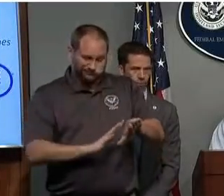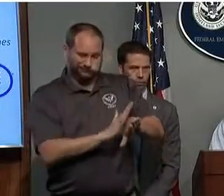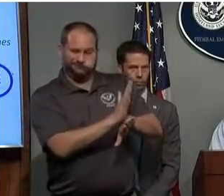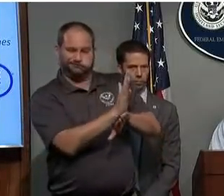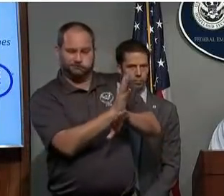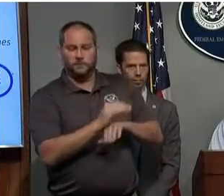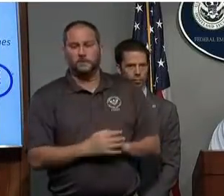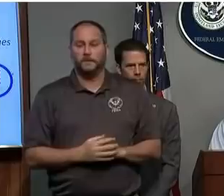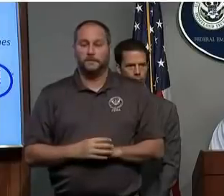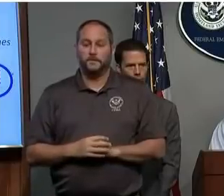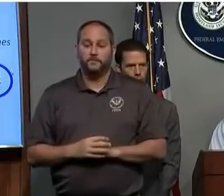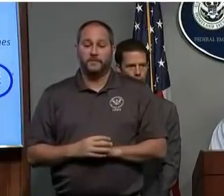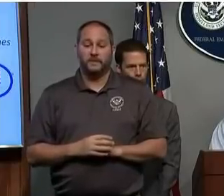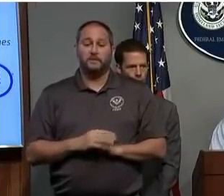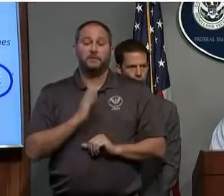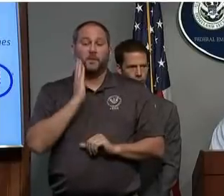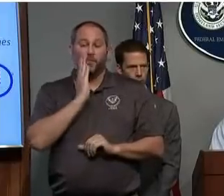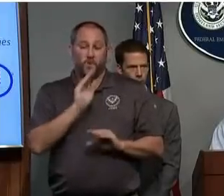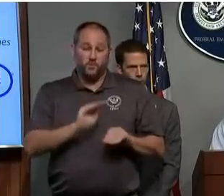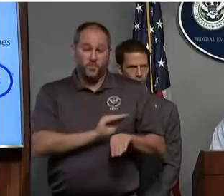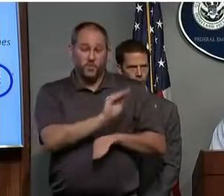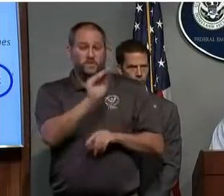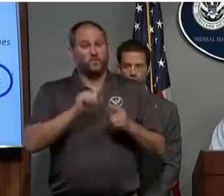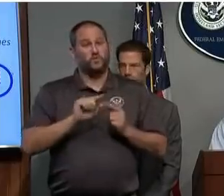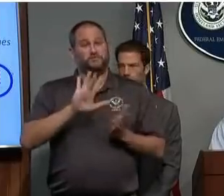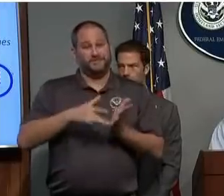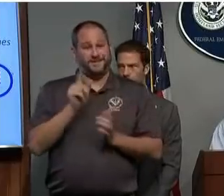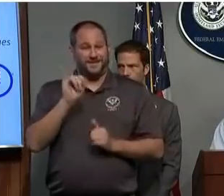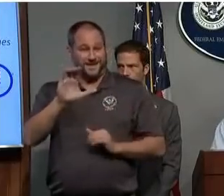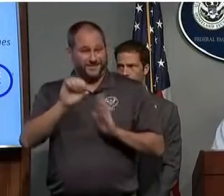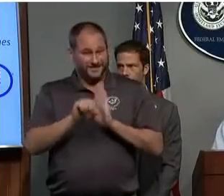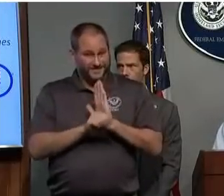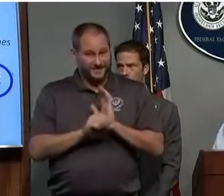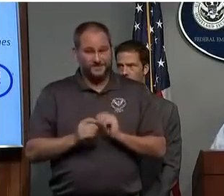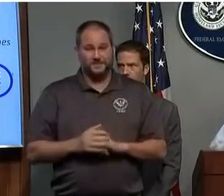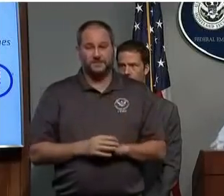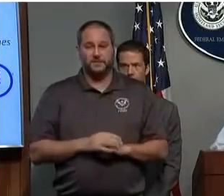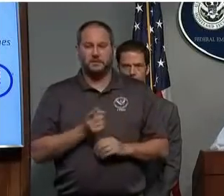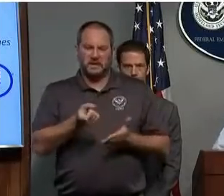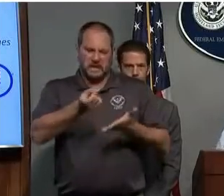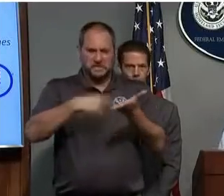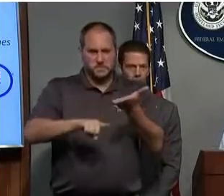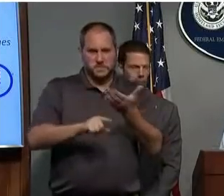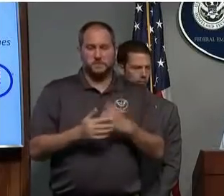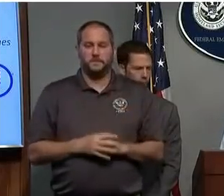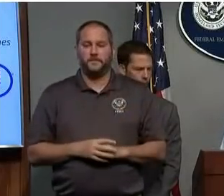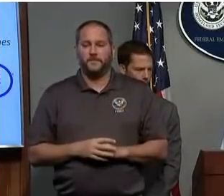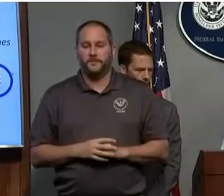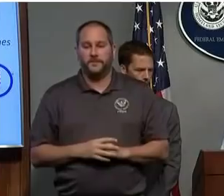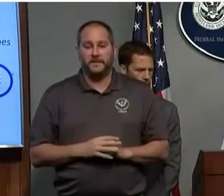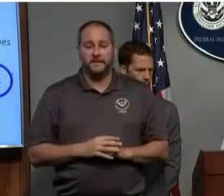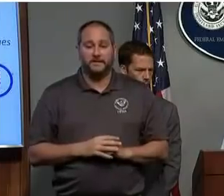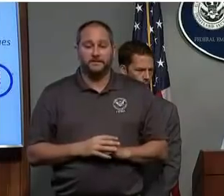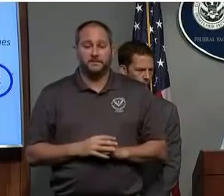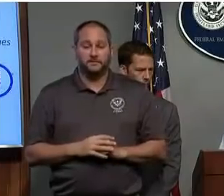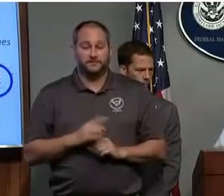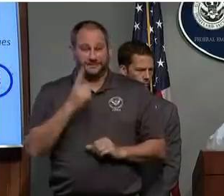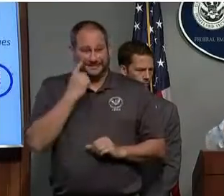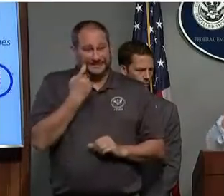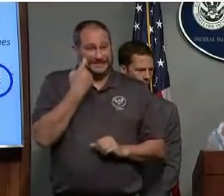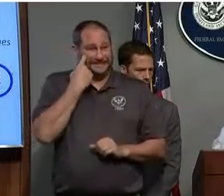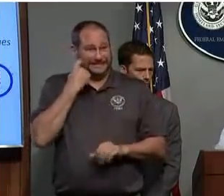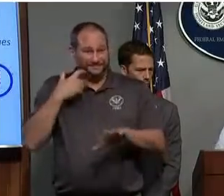Mid-Atlantic region early next week. Due to the recent rainfall we've had over the last couple of weeks,